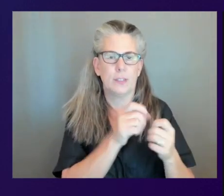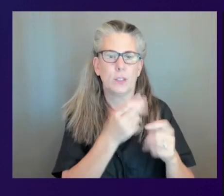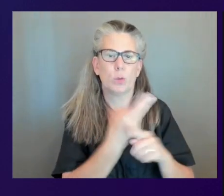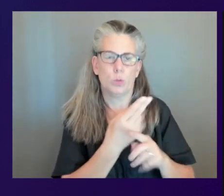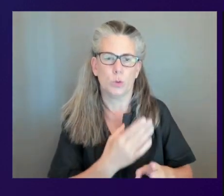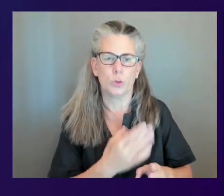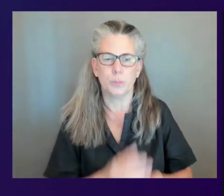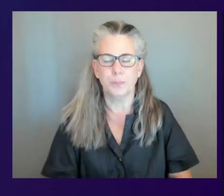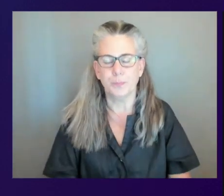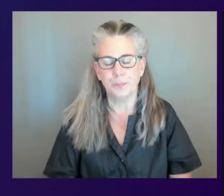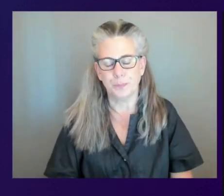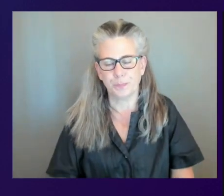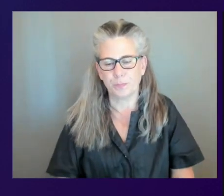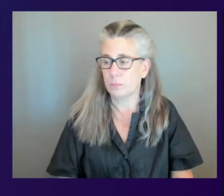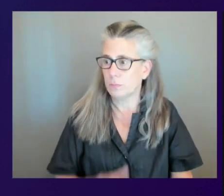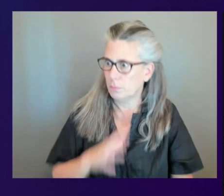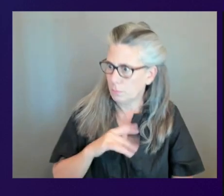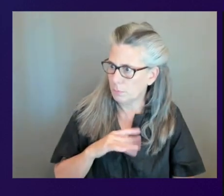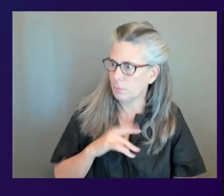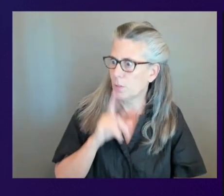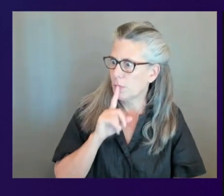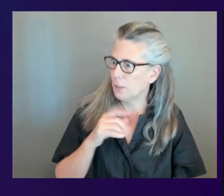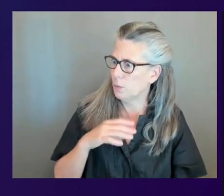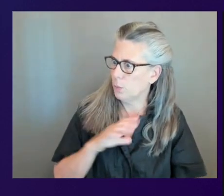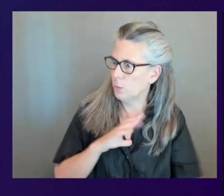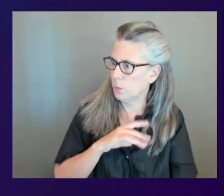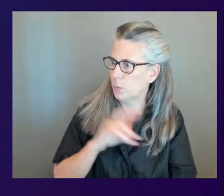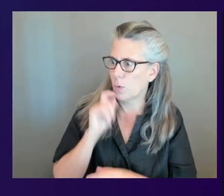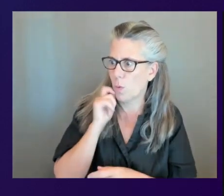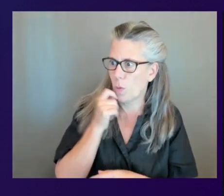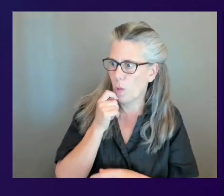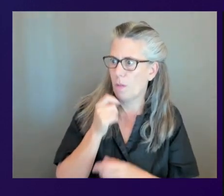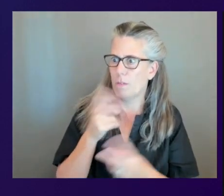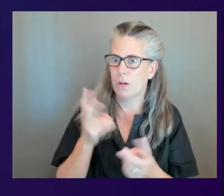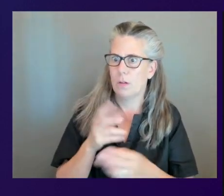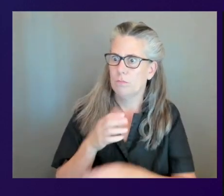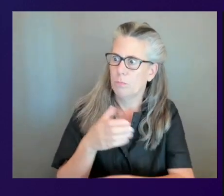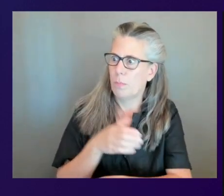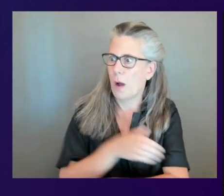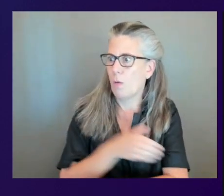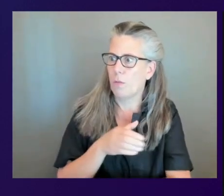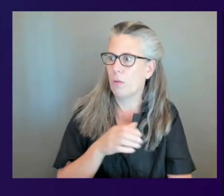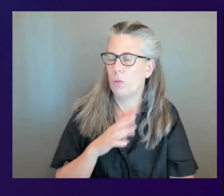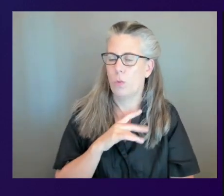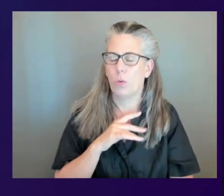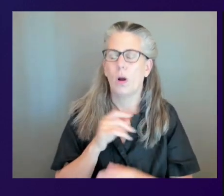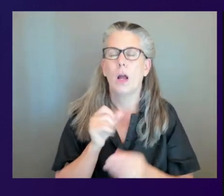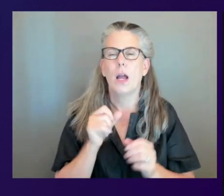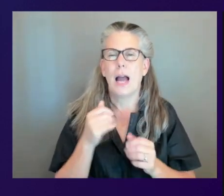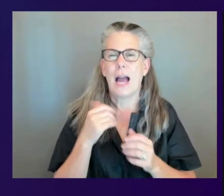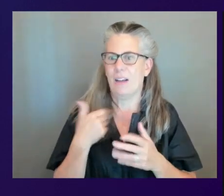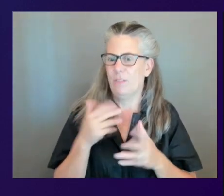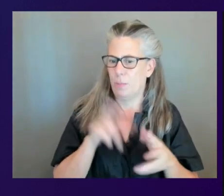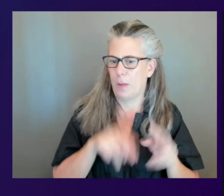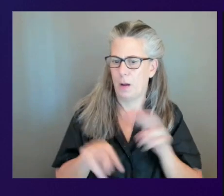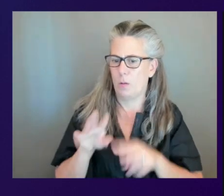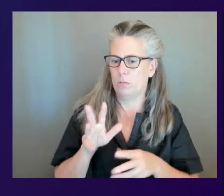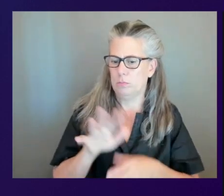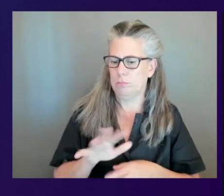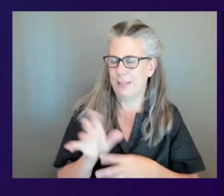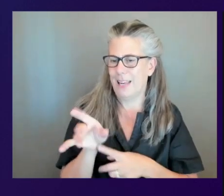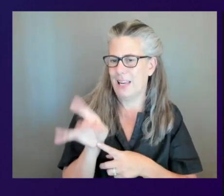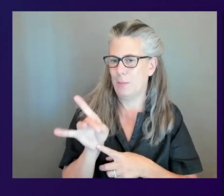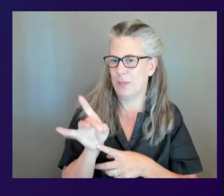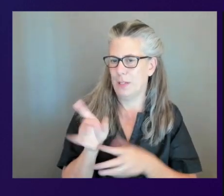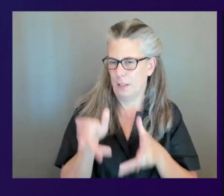seems like it's pretty powerful so i'm keeping a real close eye on the time here we have about eight minutes left or so um is there any kind of an additional